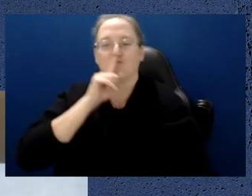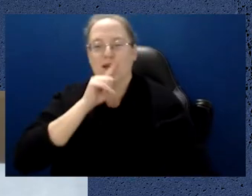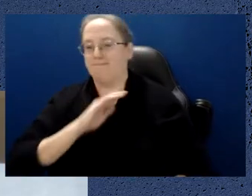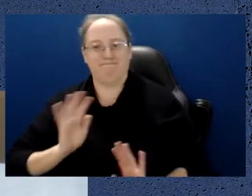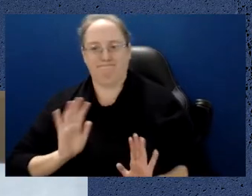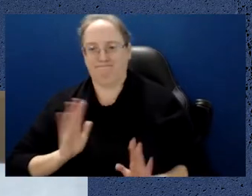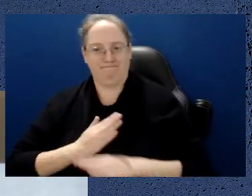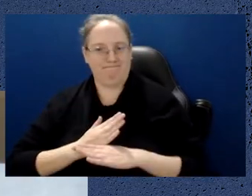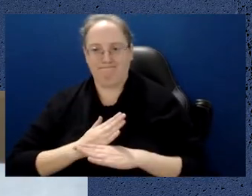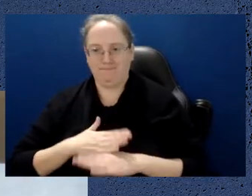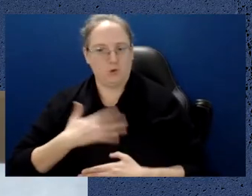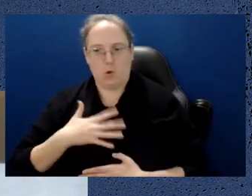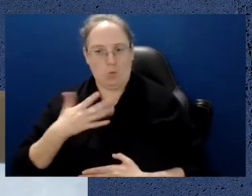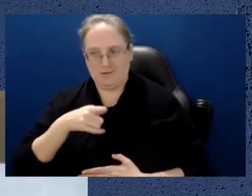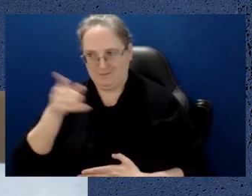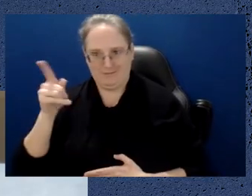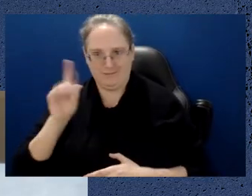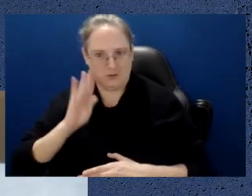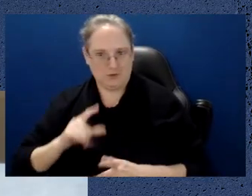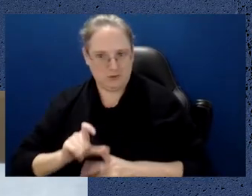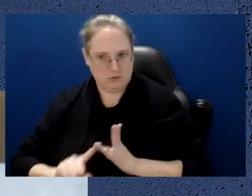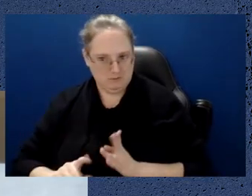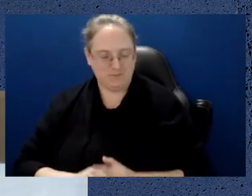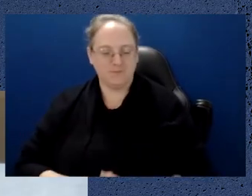would like nation states not to do.